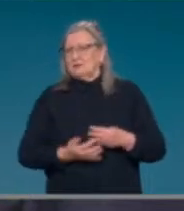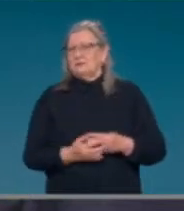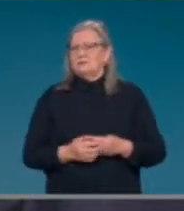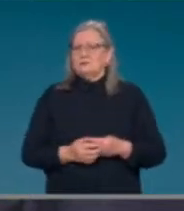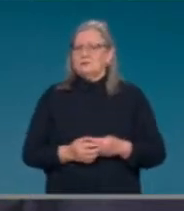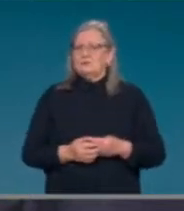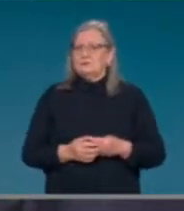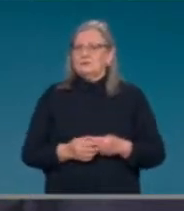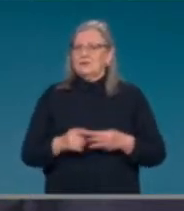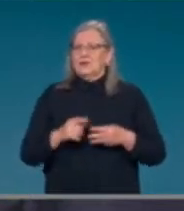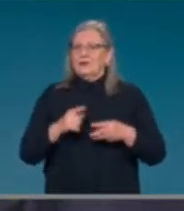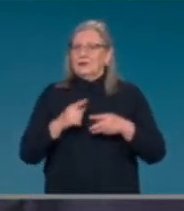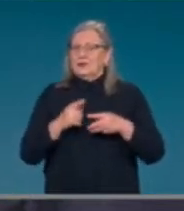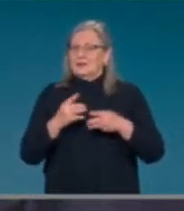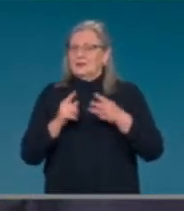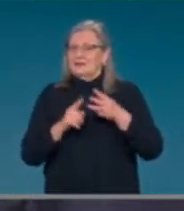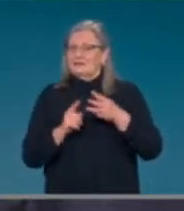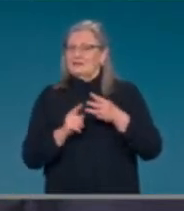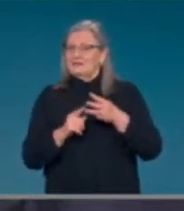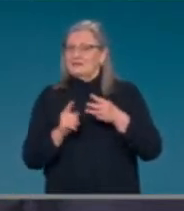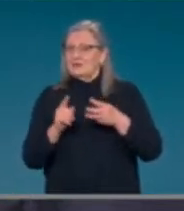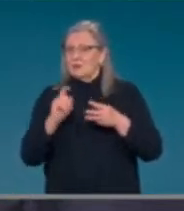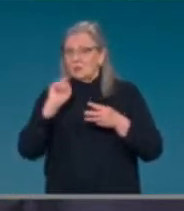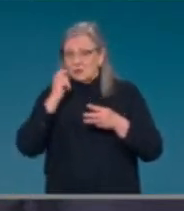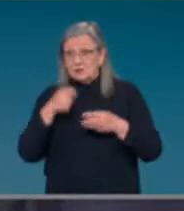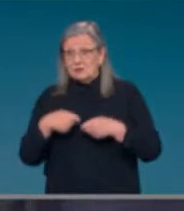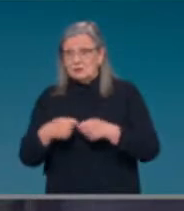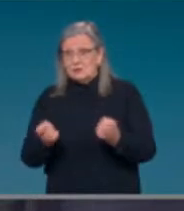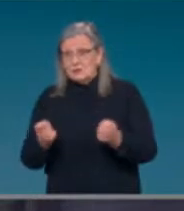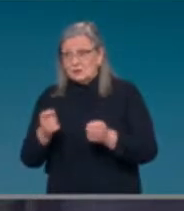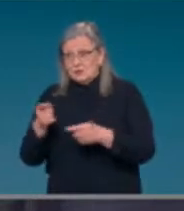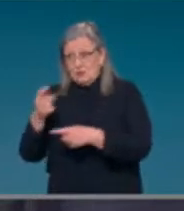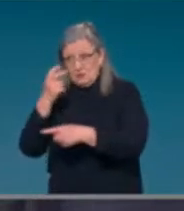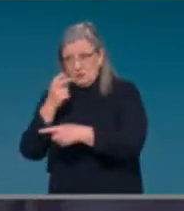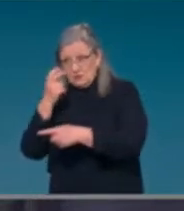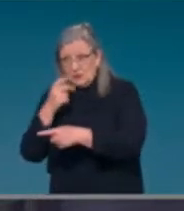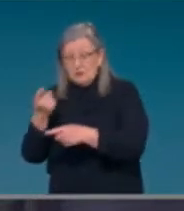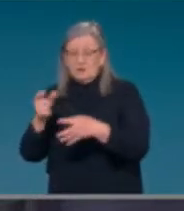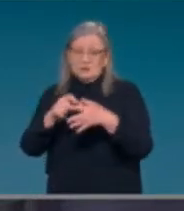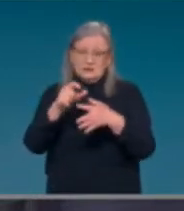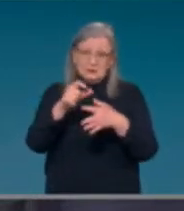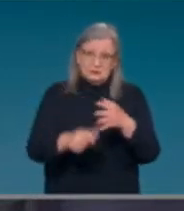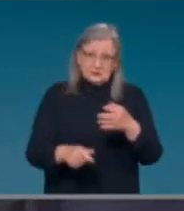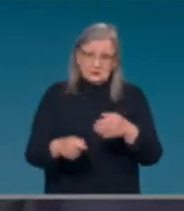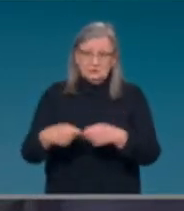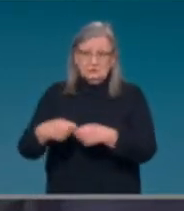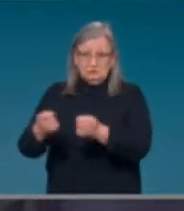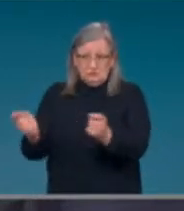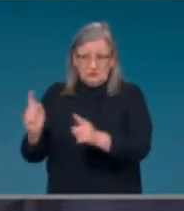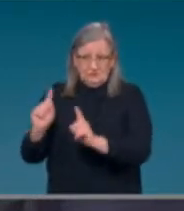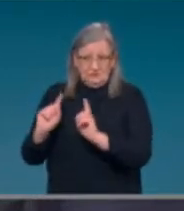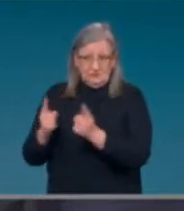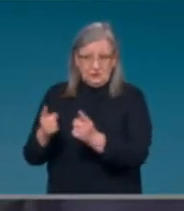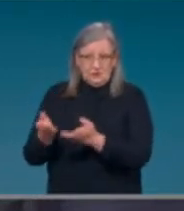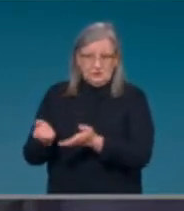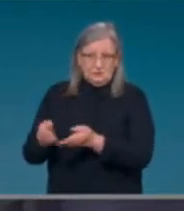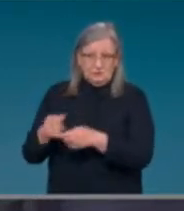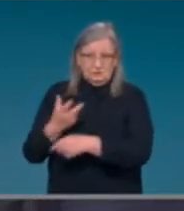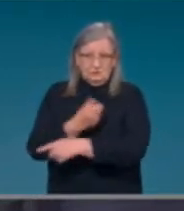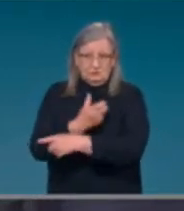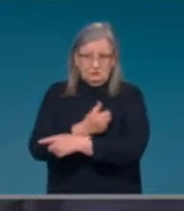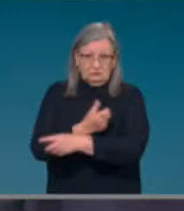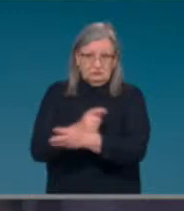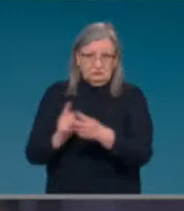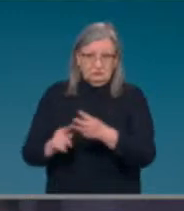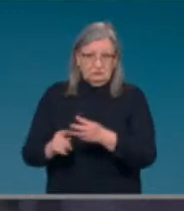first to aged care, disability, given that there were issues getting them into those settings for the first